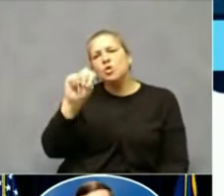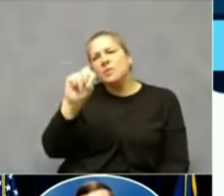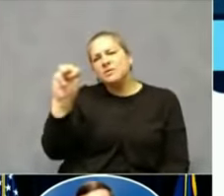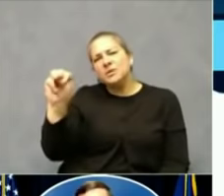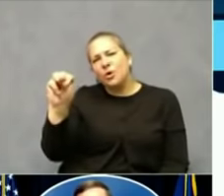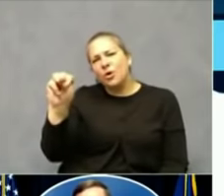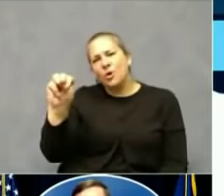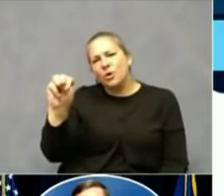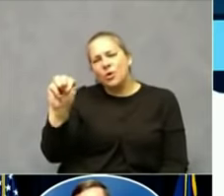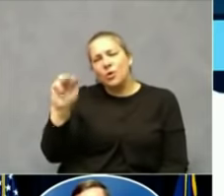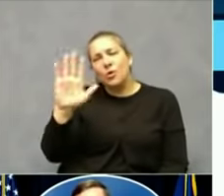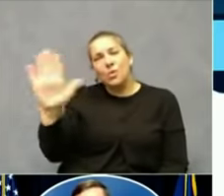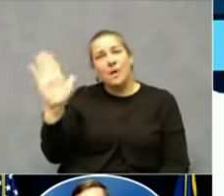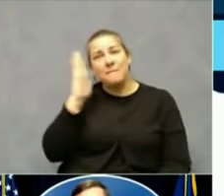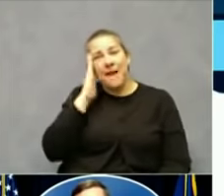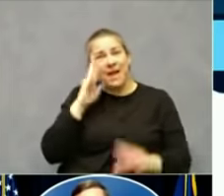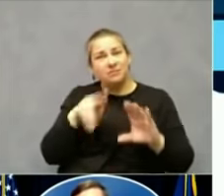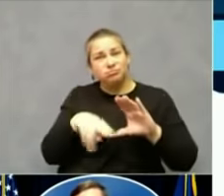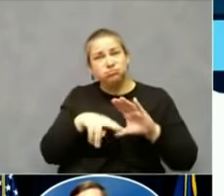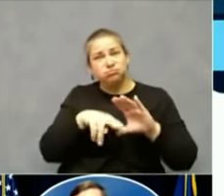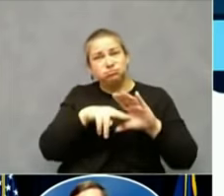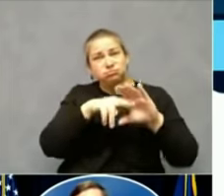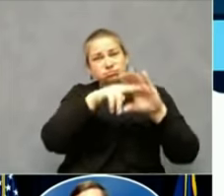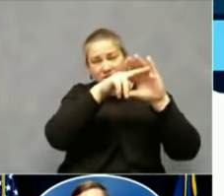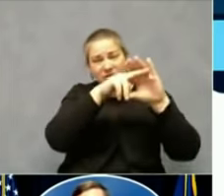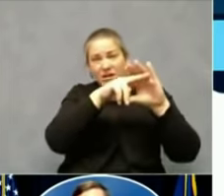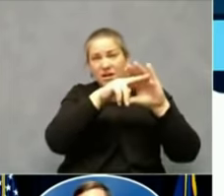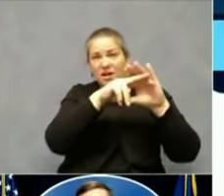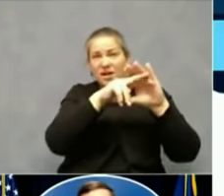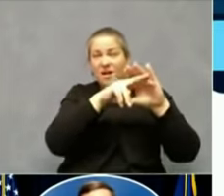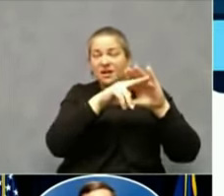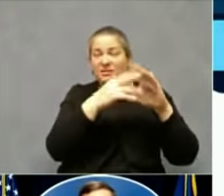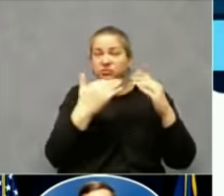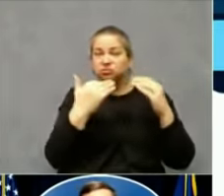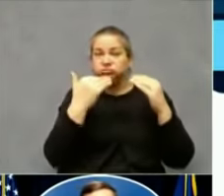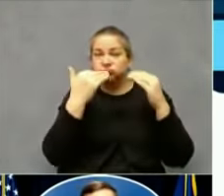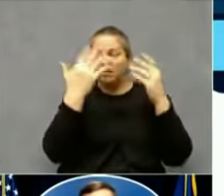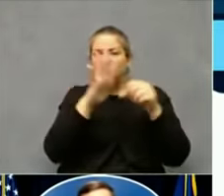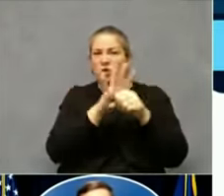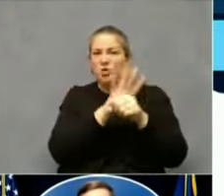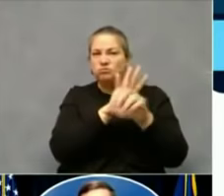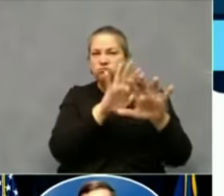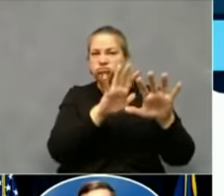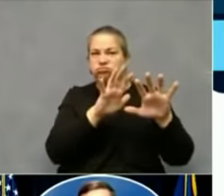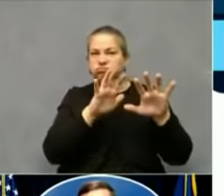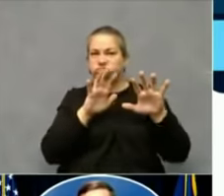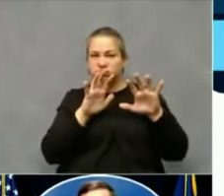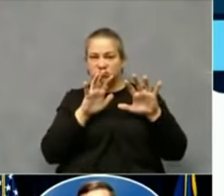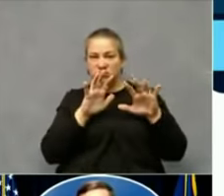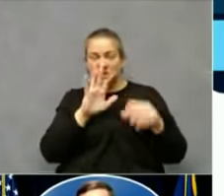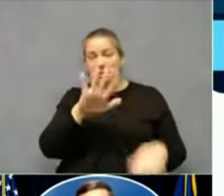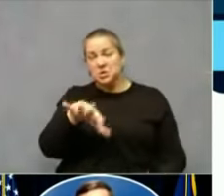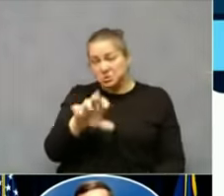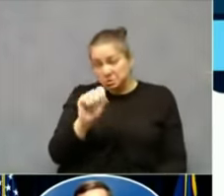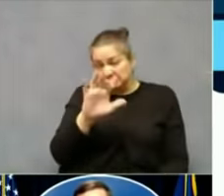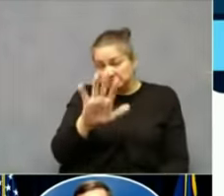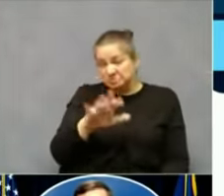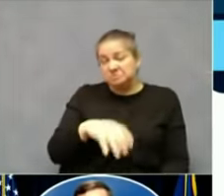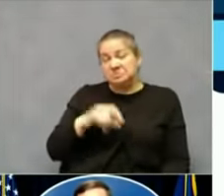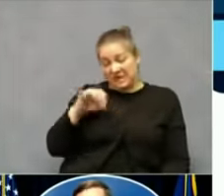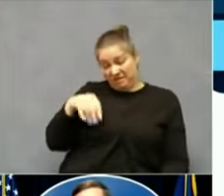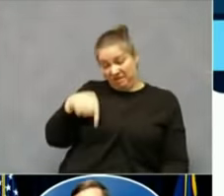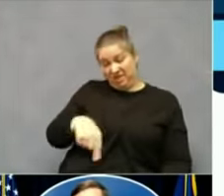beds very quickly. Just remember, if we have 3000 more cases this week than last week, people need a hospital bed